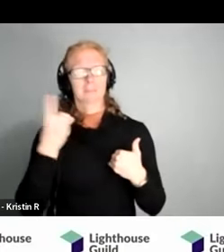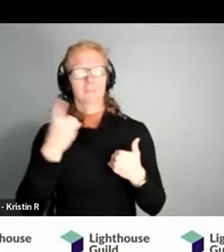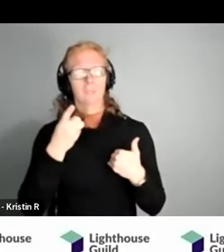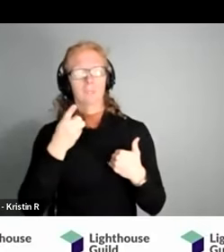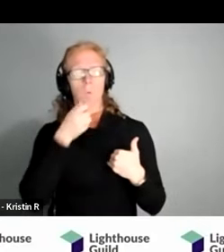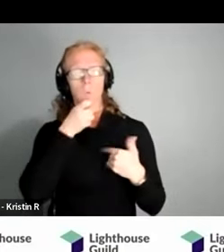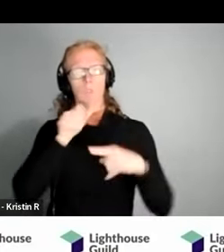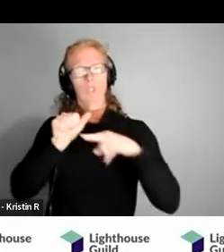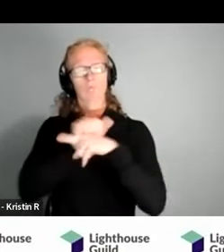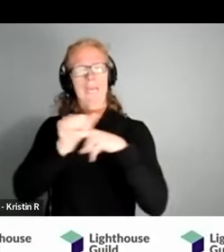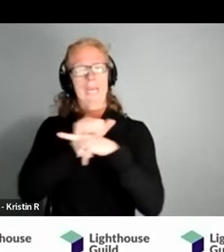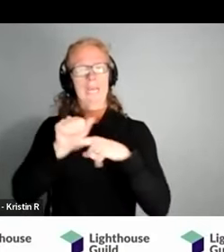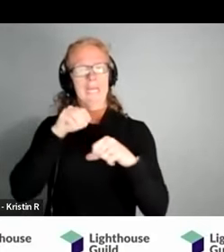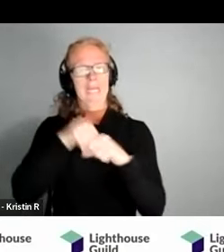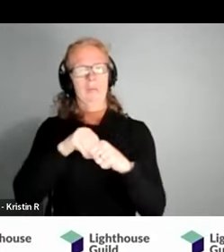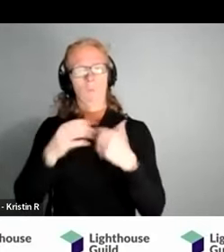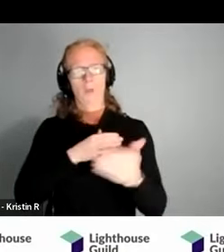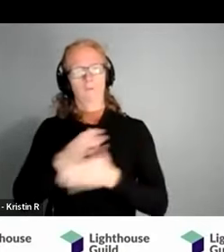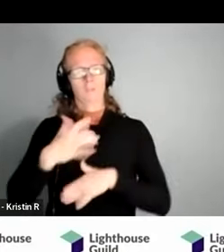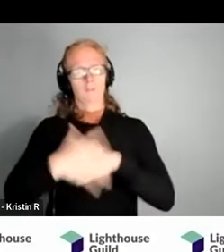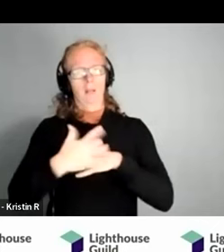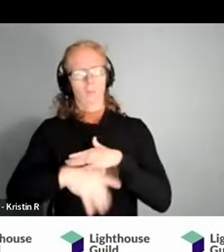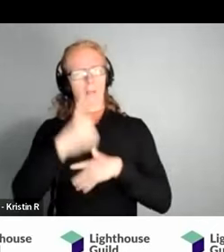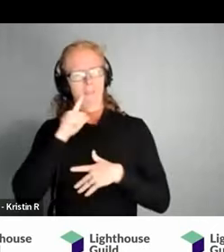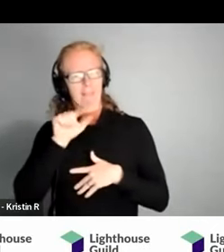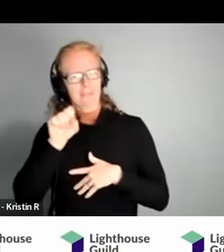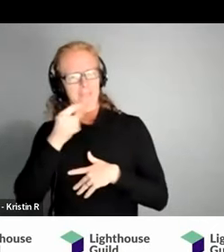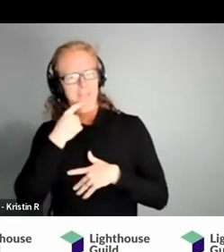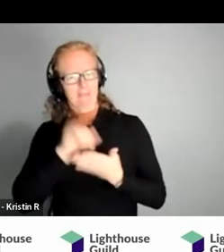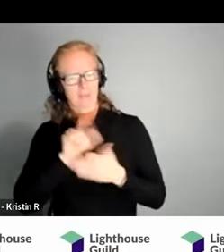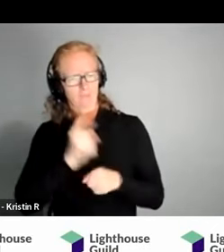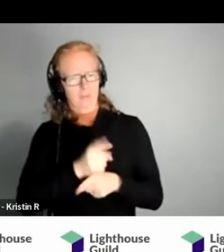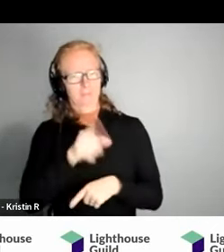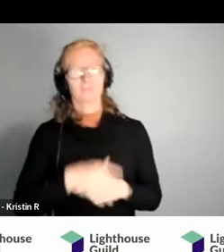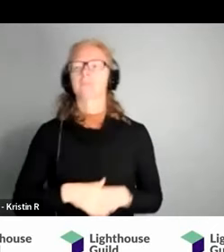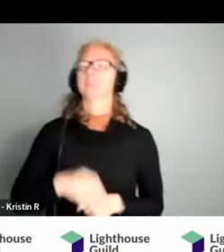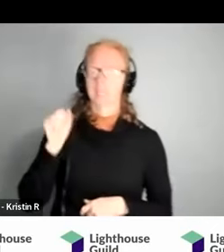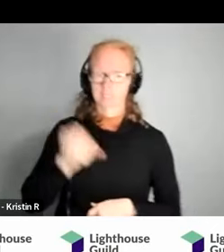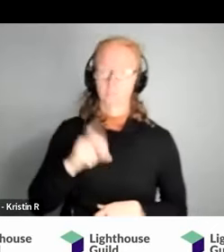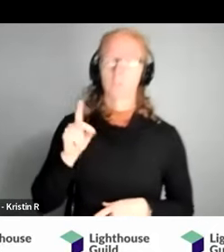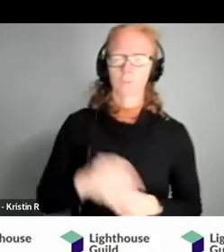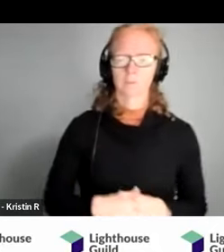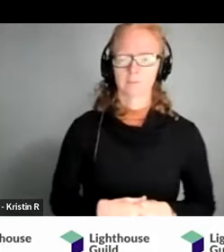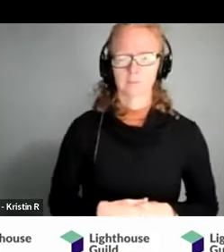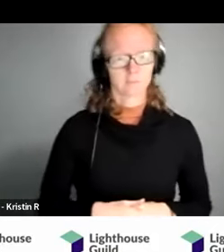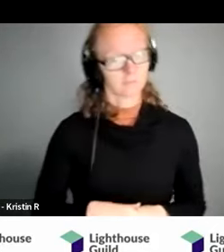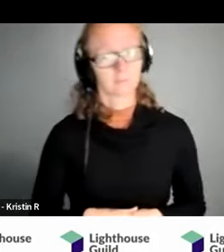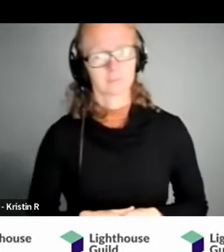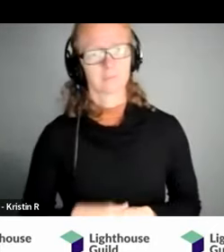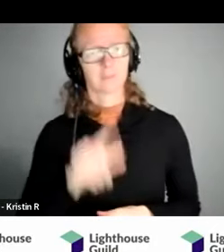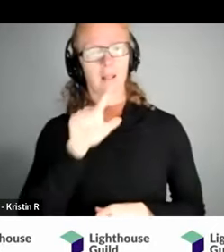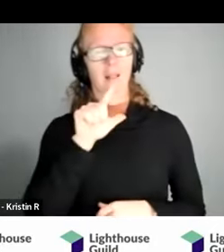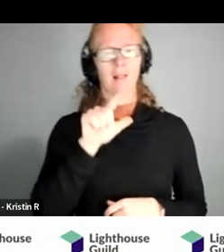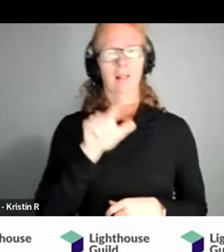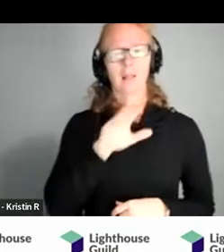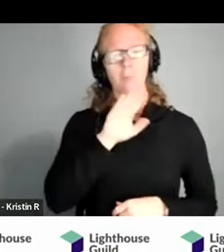various devices and options available yes good oh so lisa mentioned